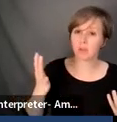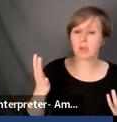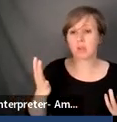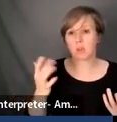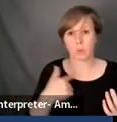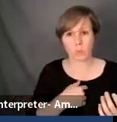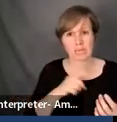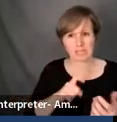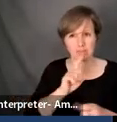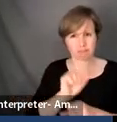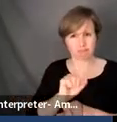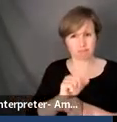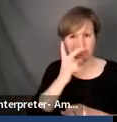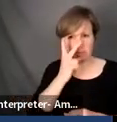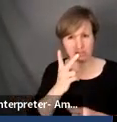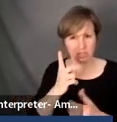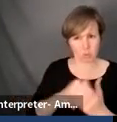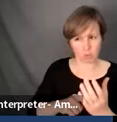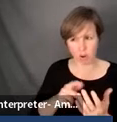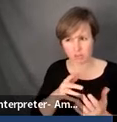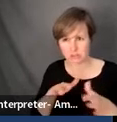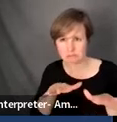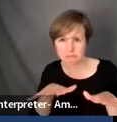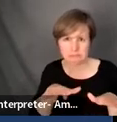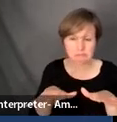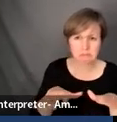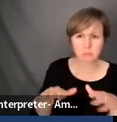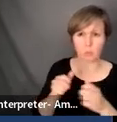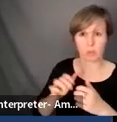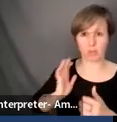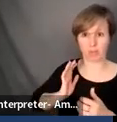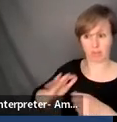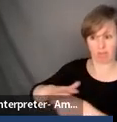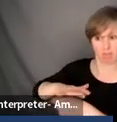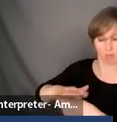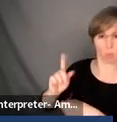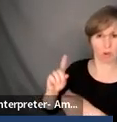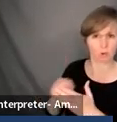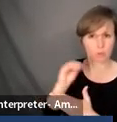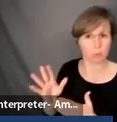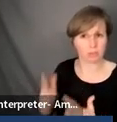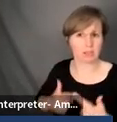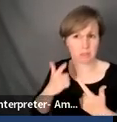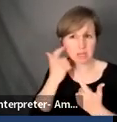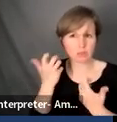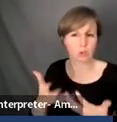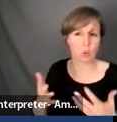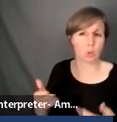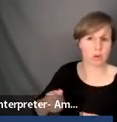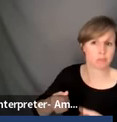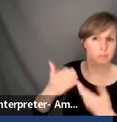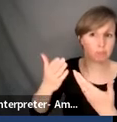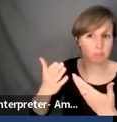actually see what the waters look like in our student population in order not to bring a topic that is going to re